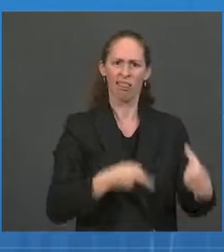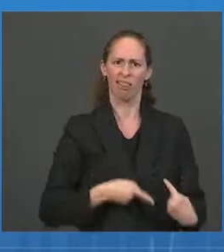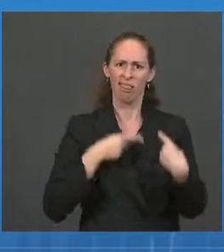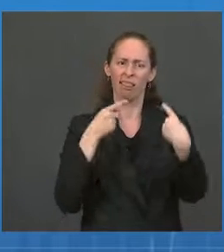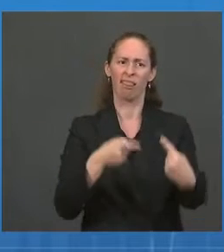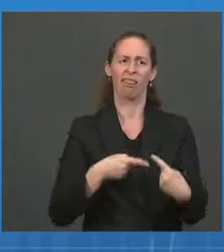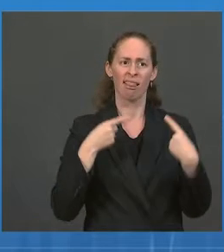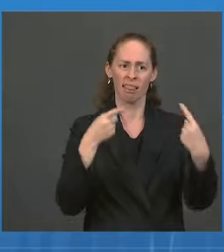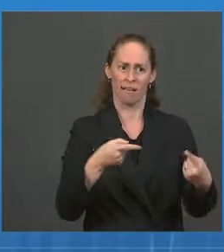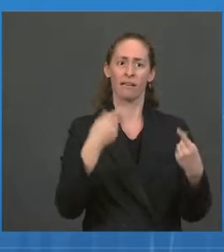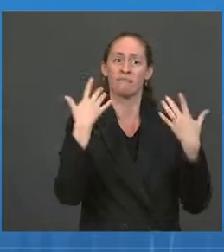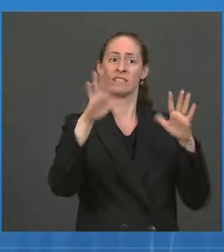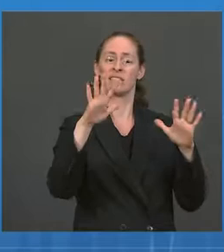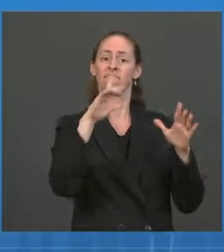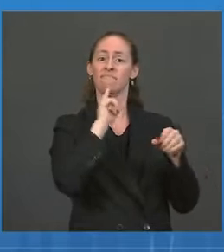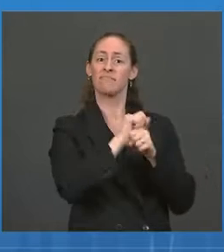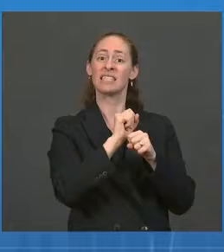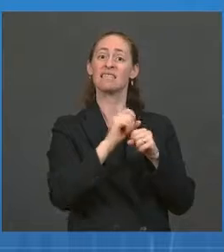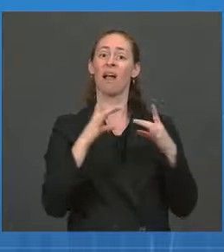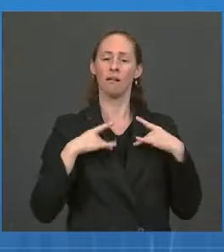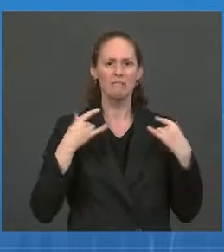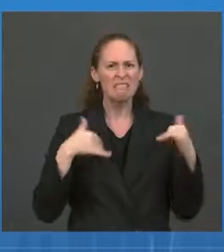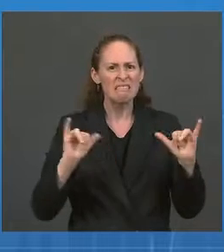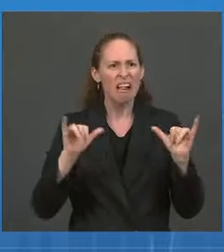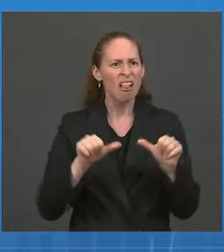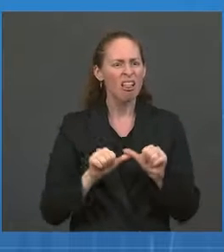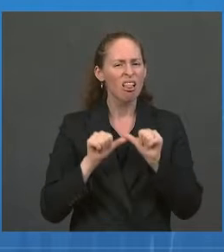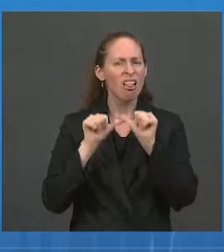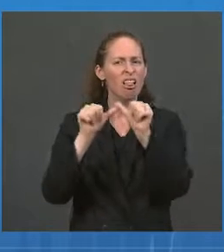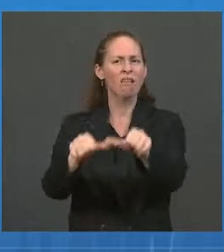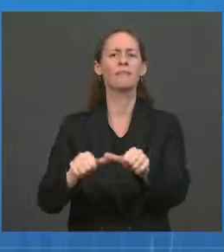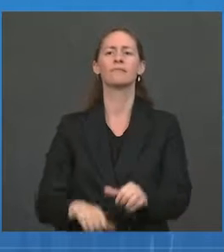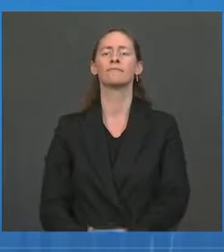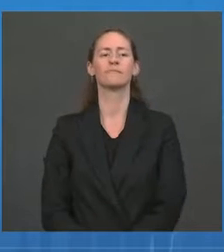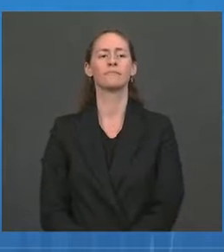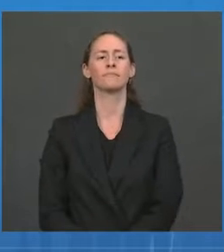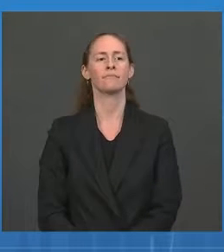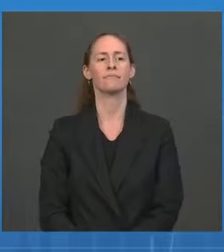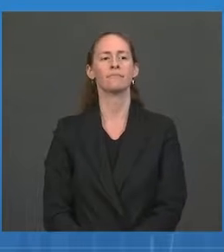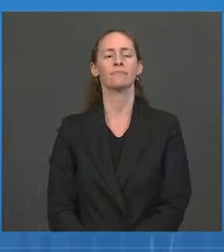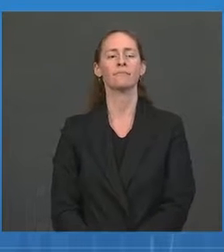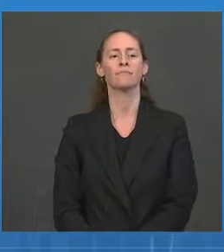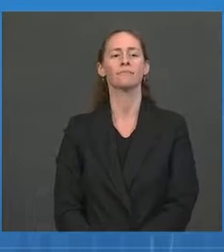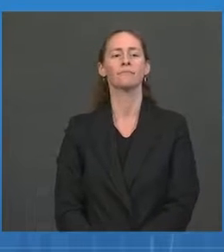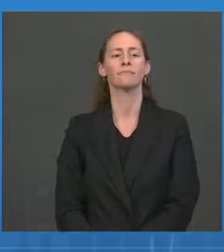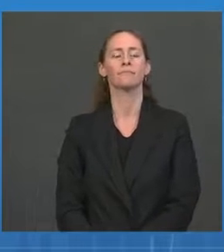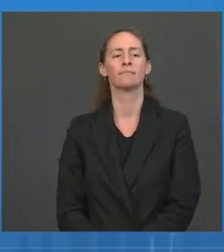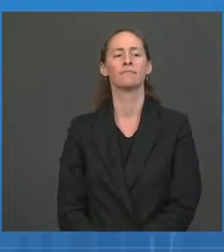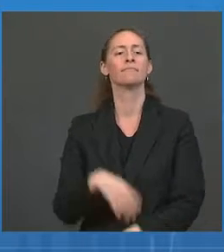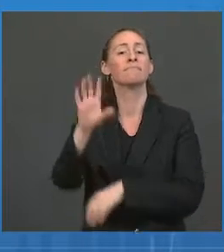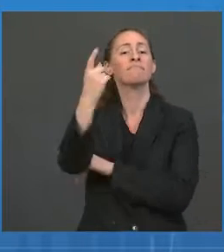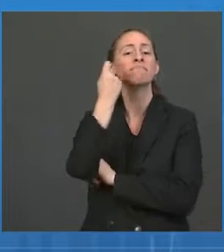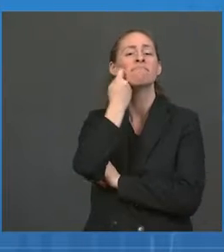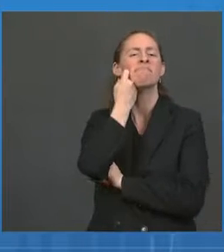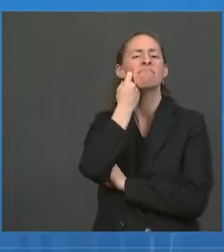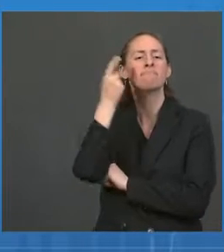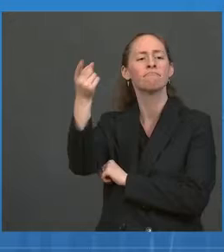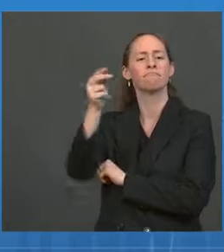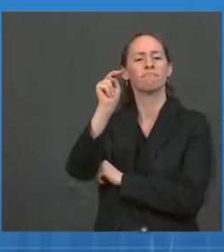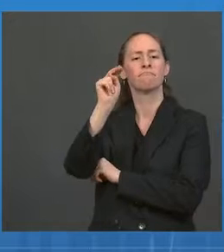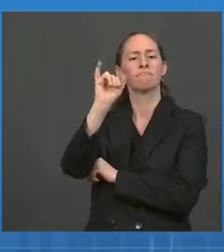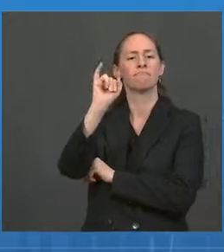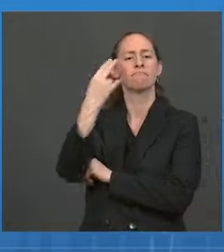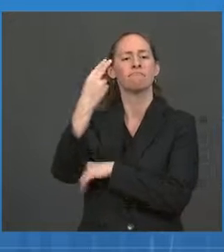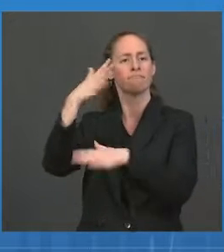large number of people? Next slide. So two days ago, the NIH announced the awarding of